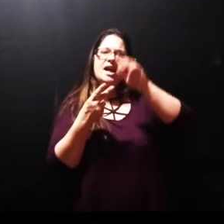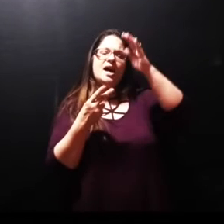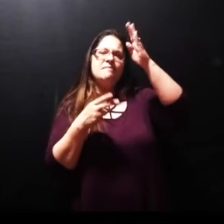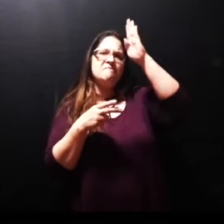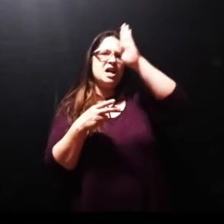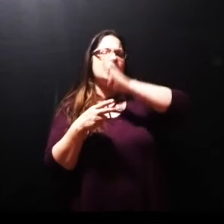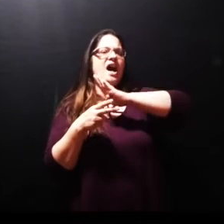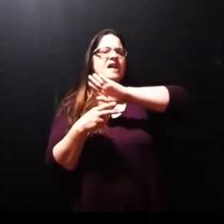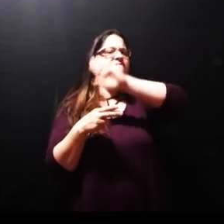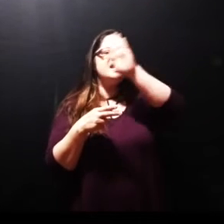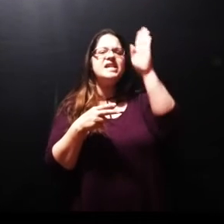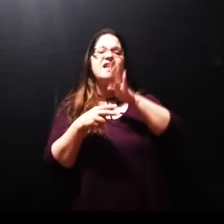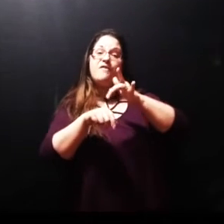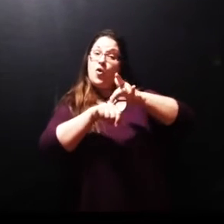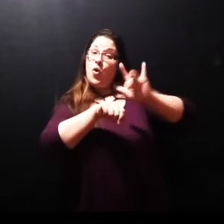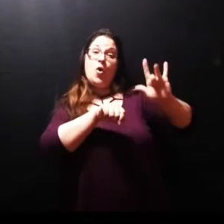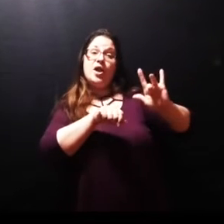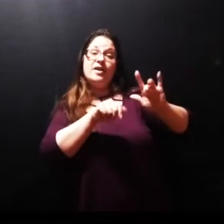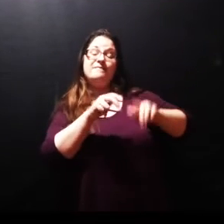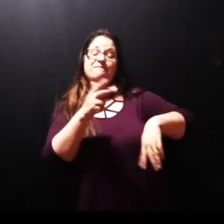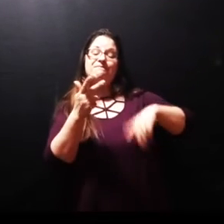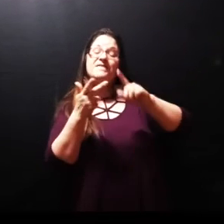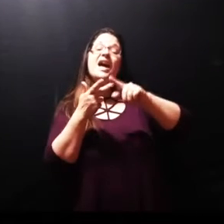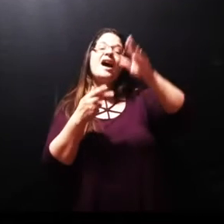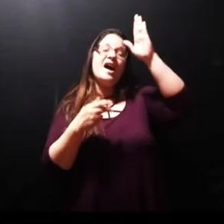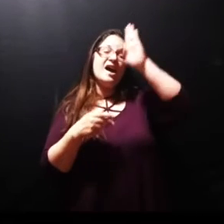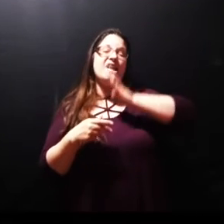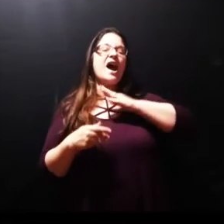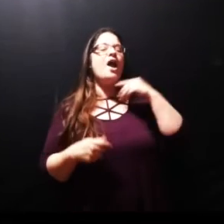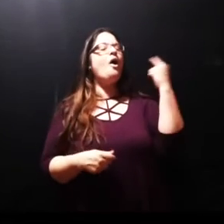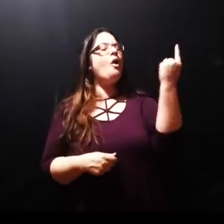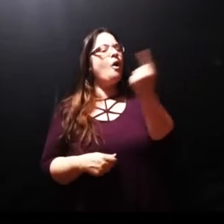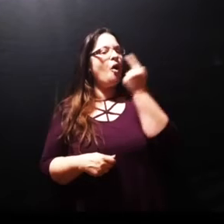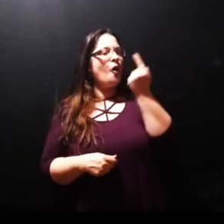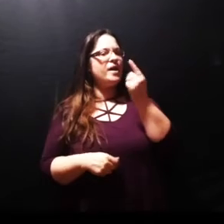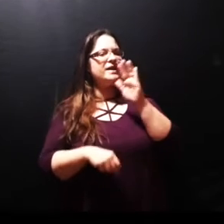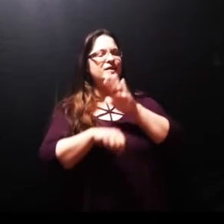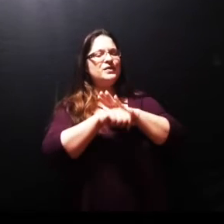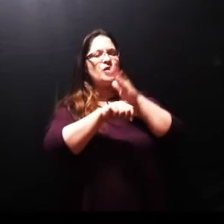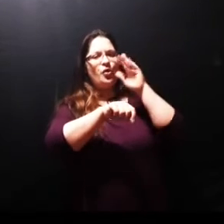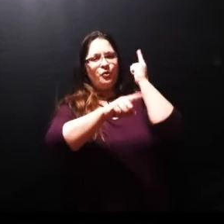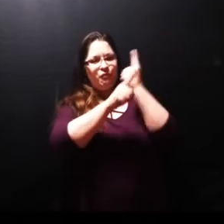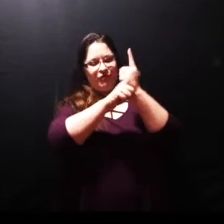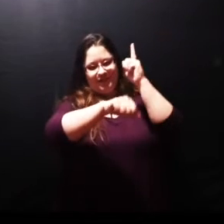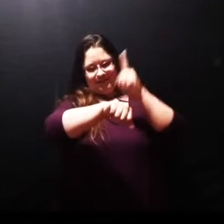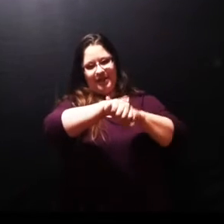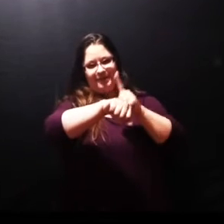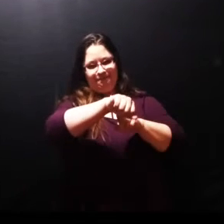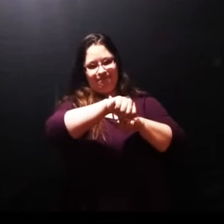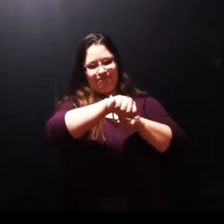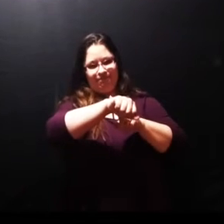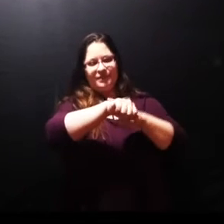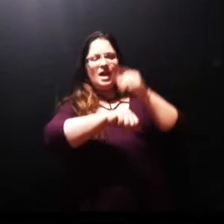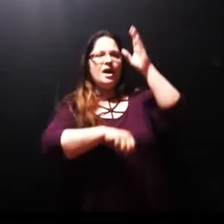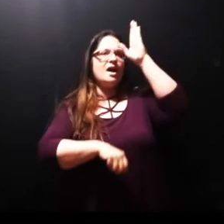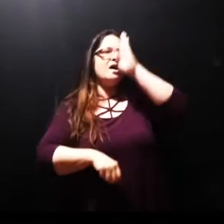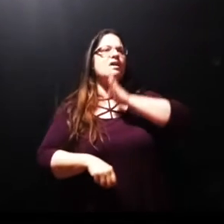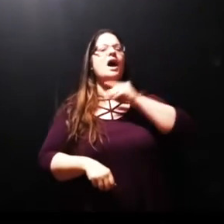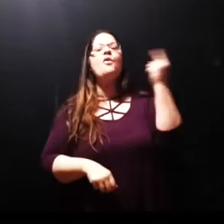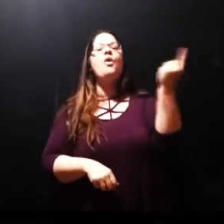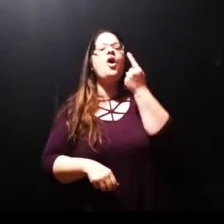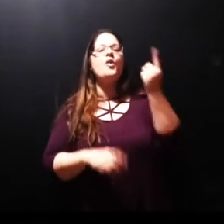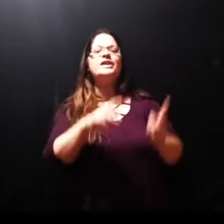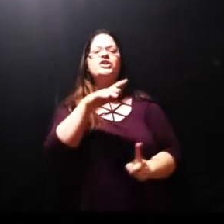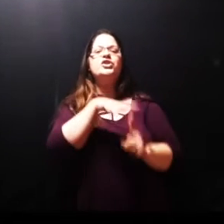but as the choir has sung before God is an on-time God and he's going to show up at exactly the right moment not early not